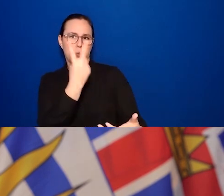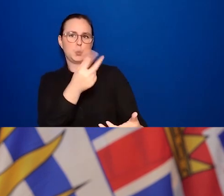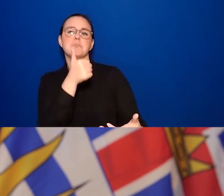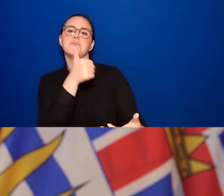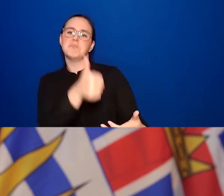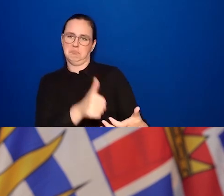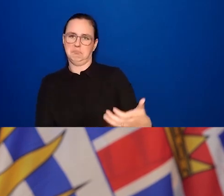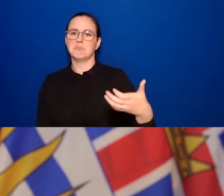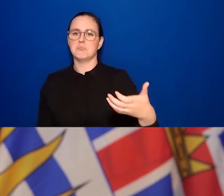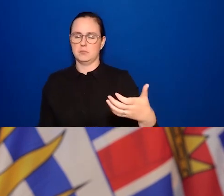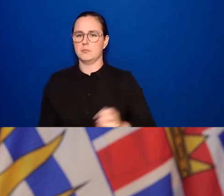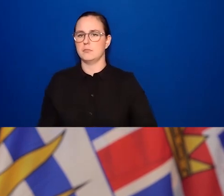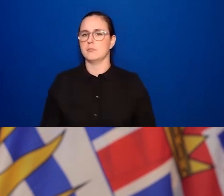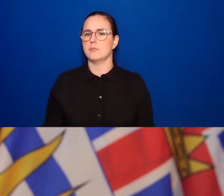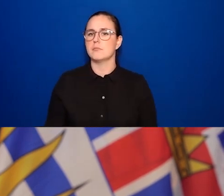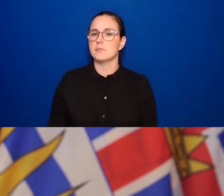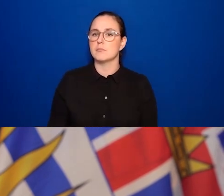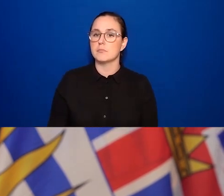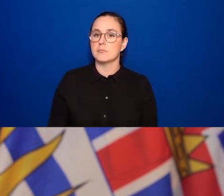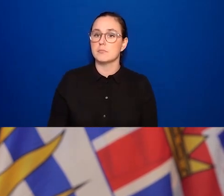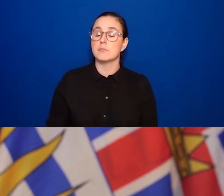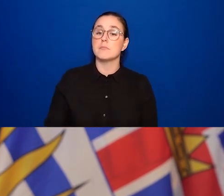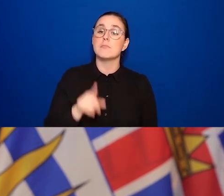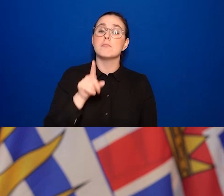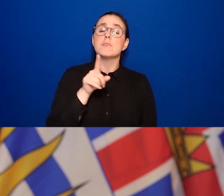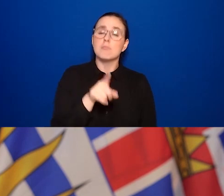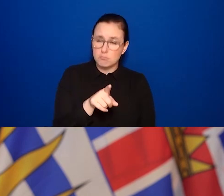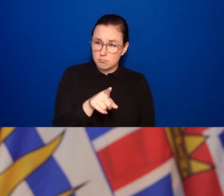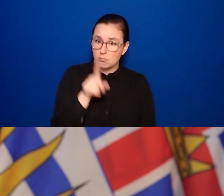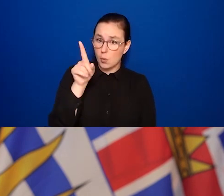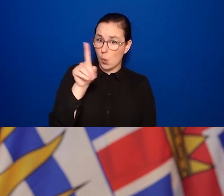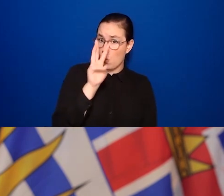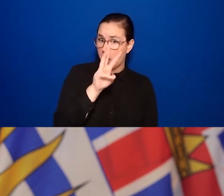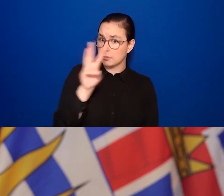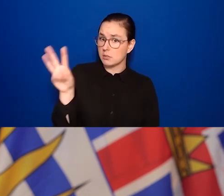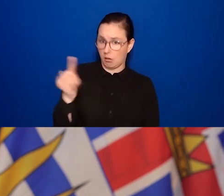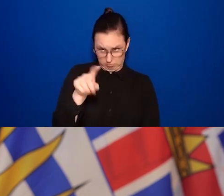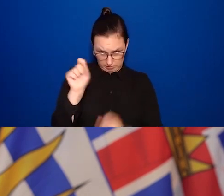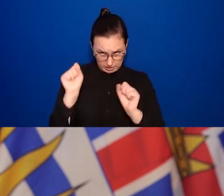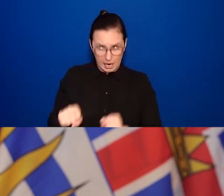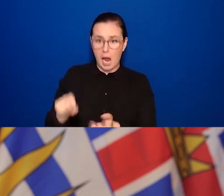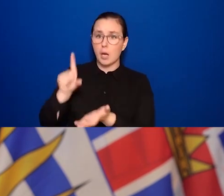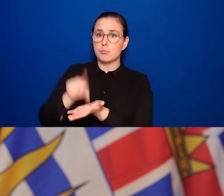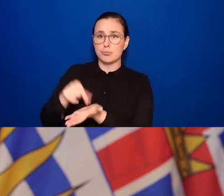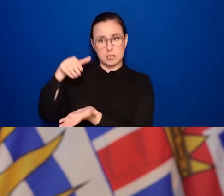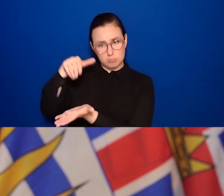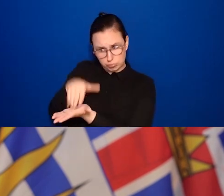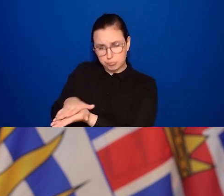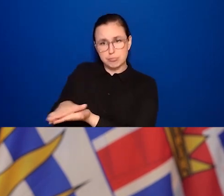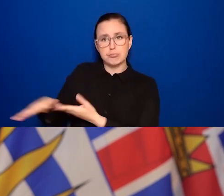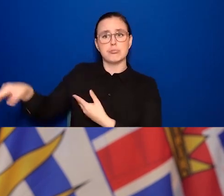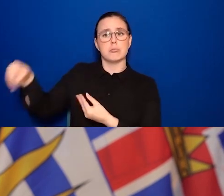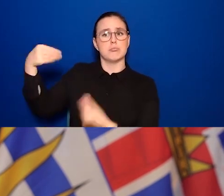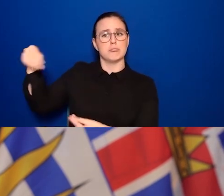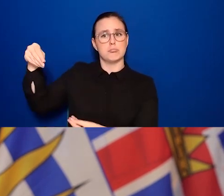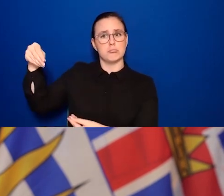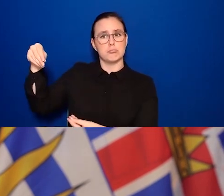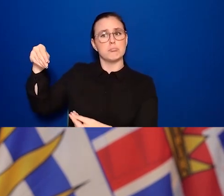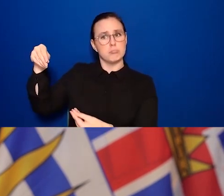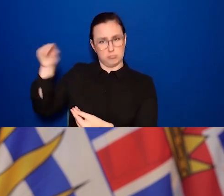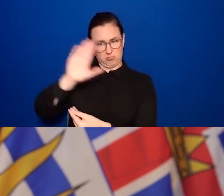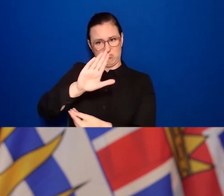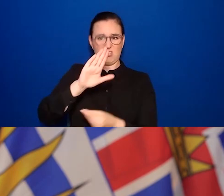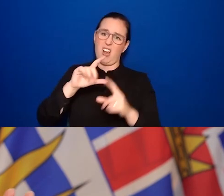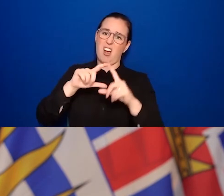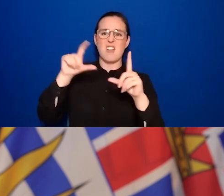can be used to print your BC vaccine card by following the same steps and then printing from a computer or a phone. And we